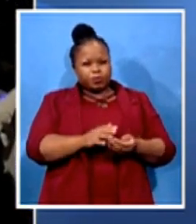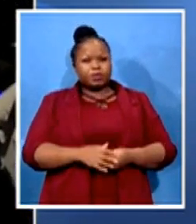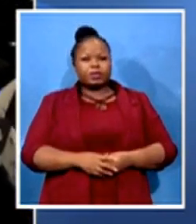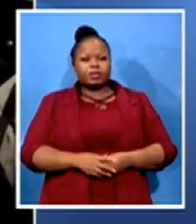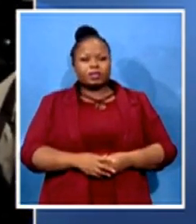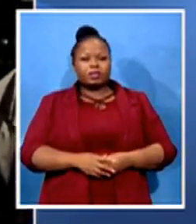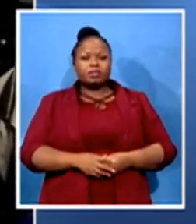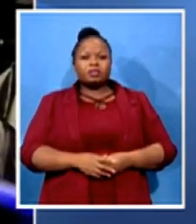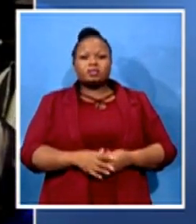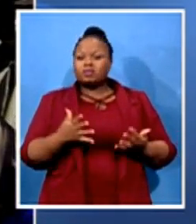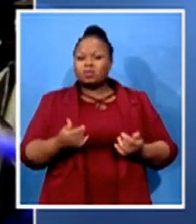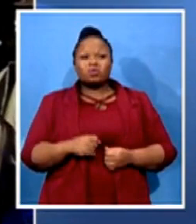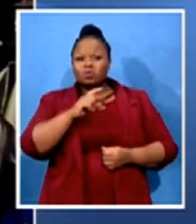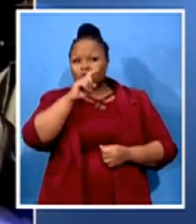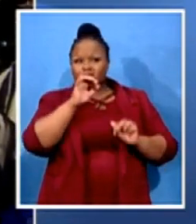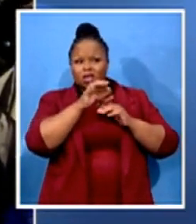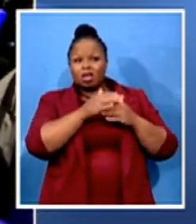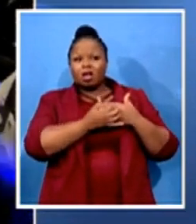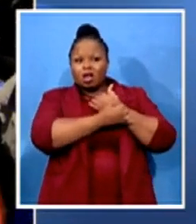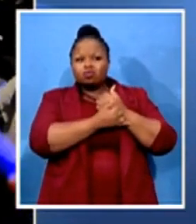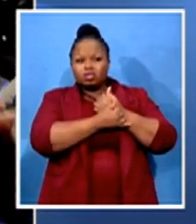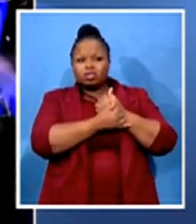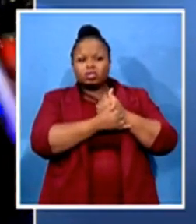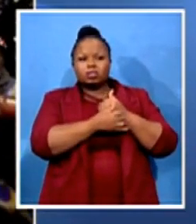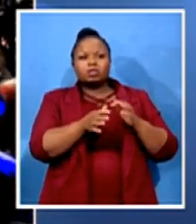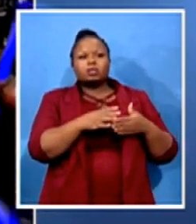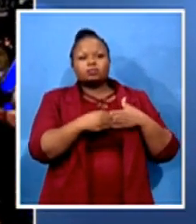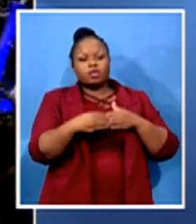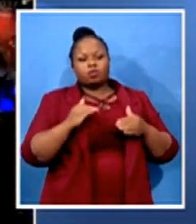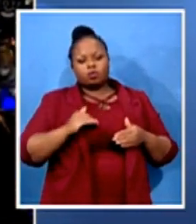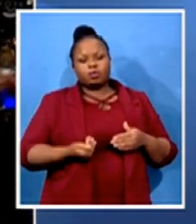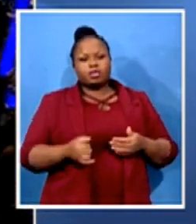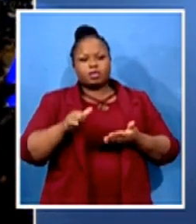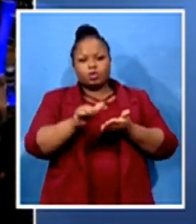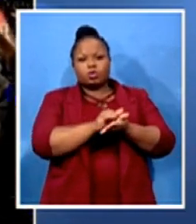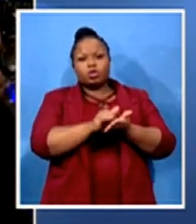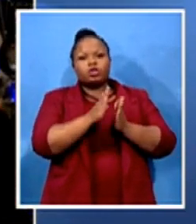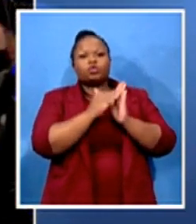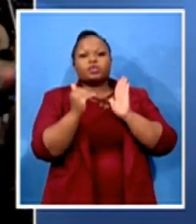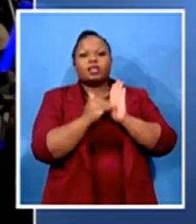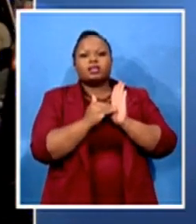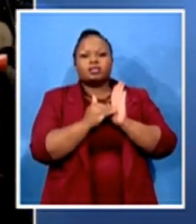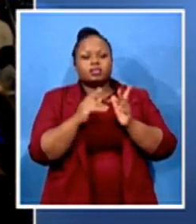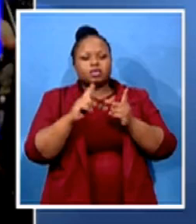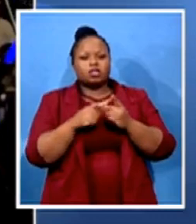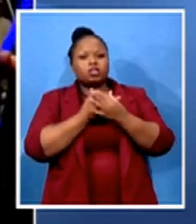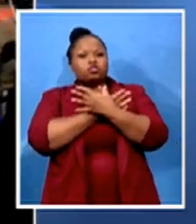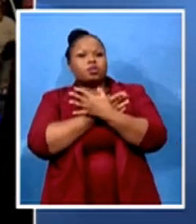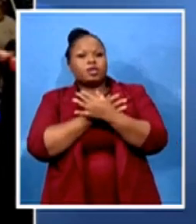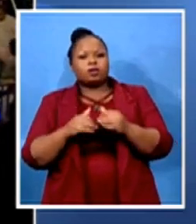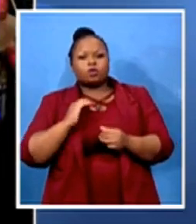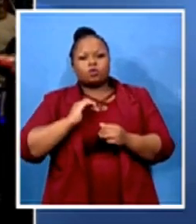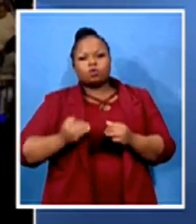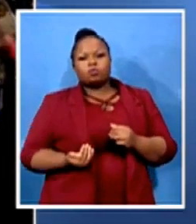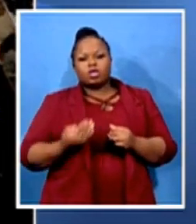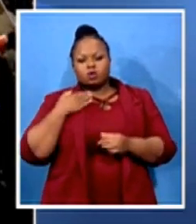women. You look at New Zealand, to name a few, and Germany led by a woman who's a scientist. They are doing well.